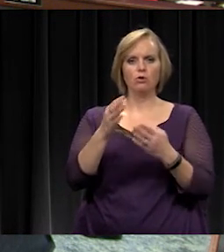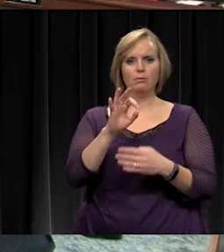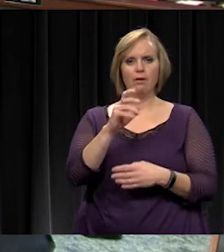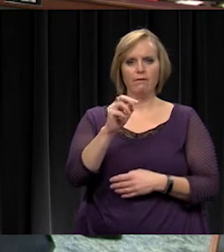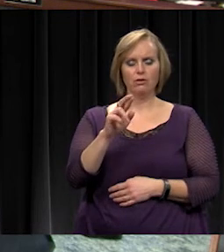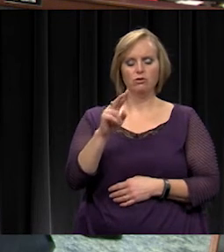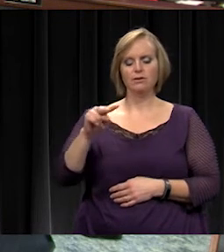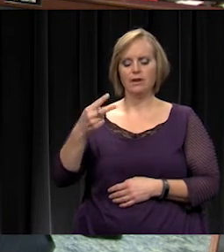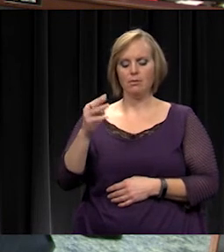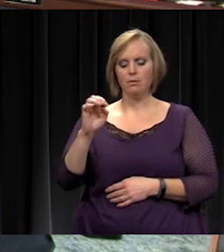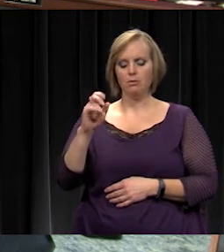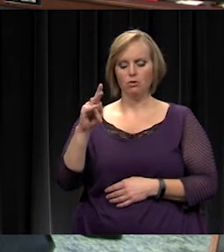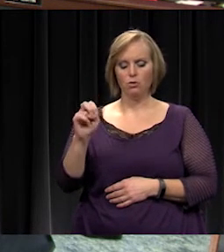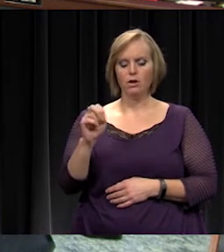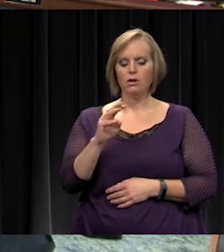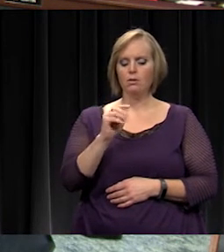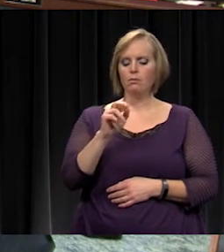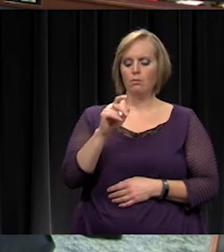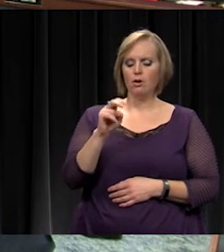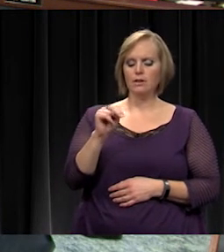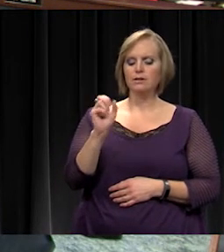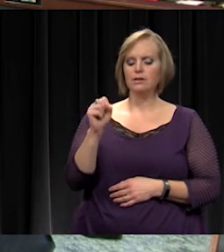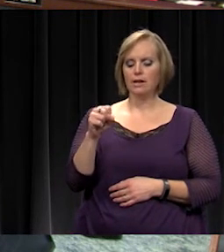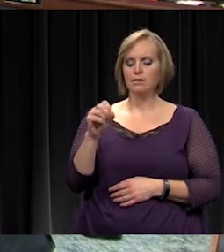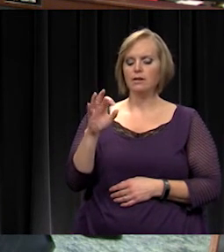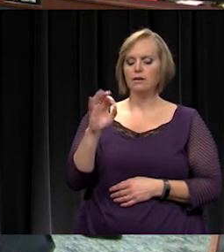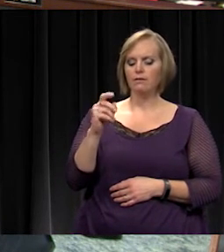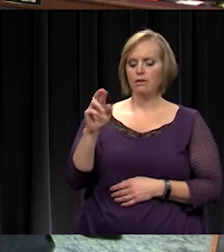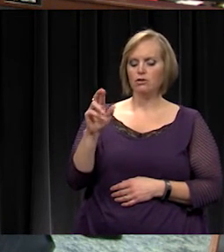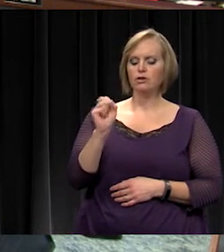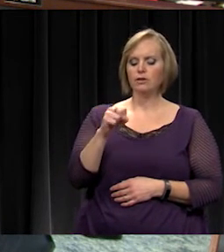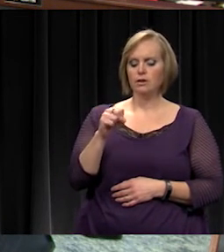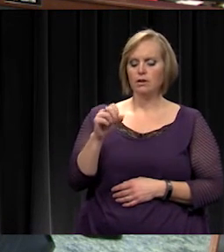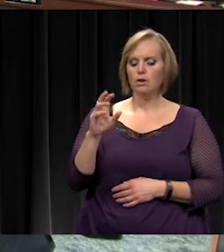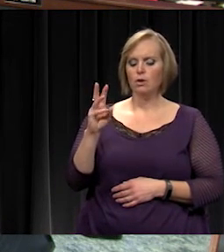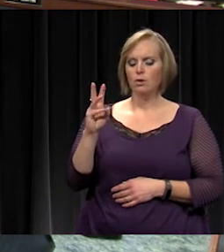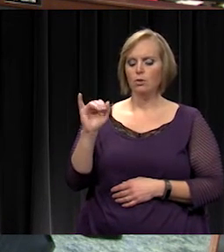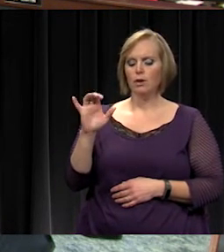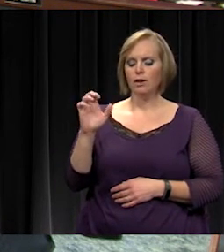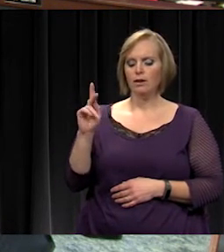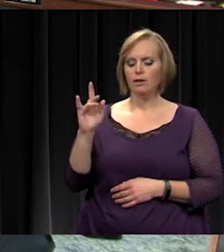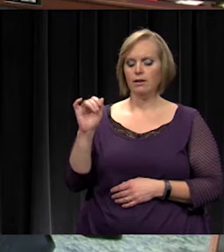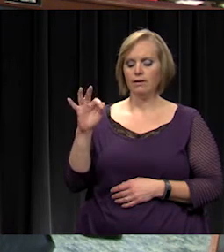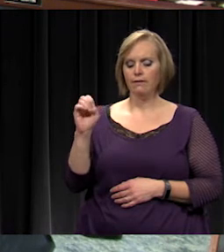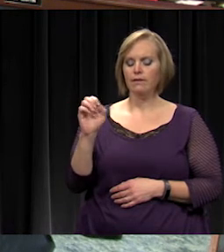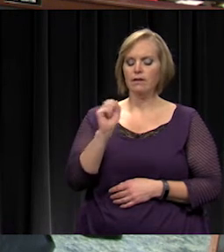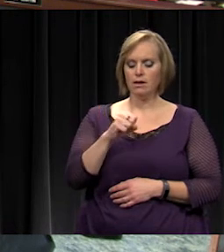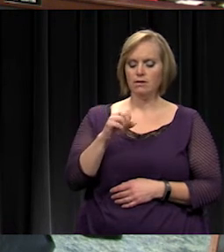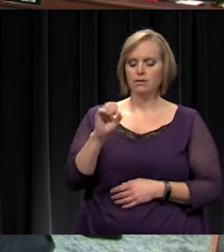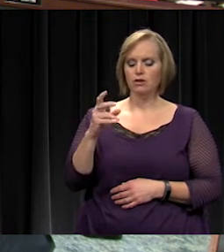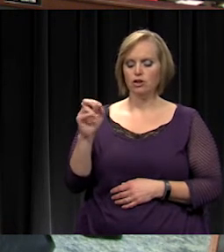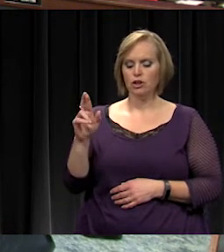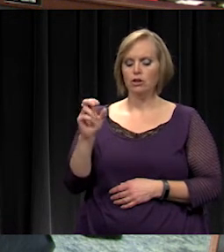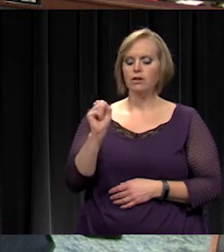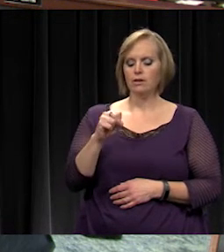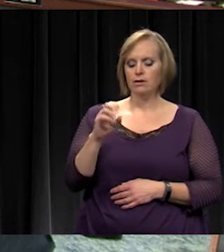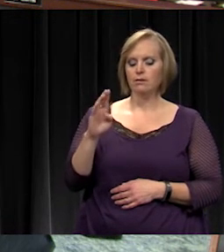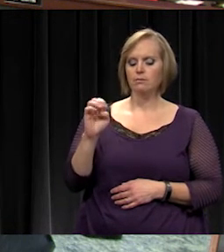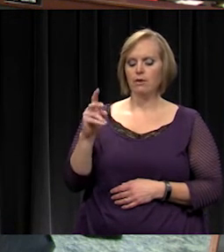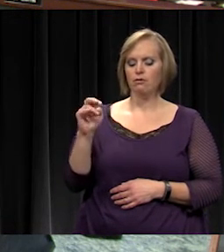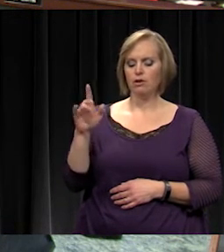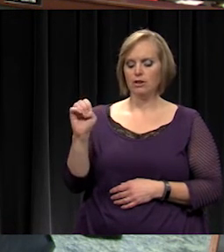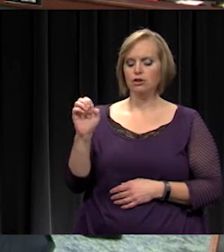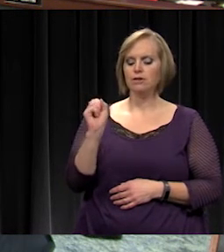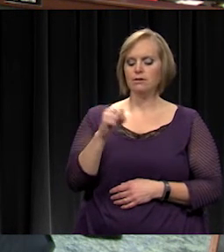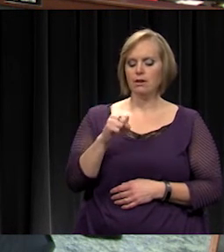McCune. Mrs. Martin. Yes. Mrs. Felter. Yes. Mr. Whitcliffe. Yes. Mr. Scheer. Yes. Mr. Beveridge. Yes. Mr.